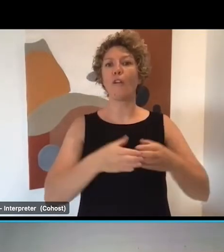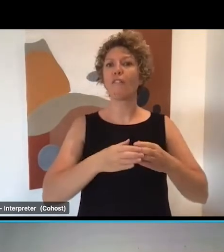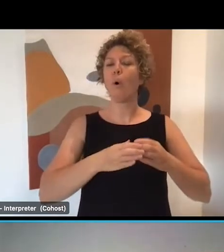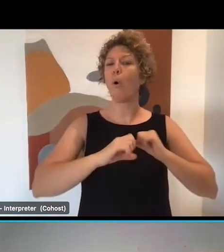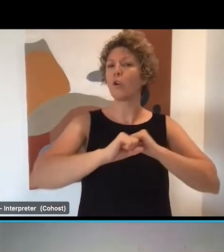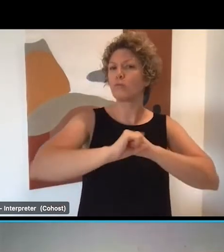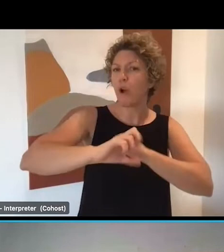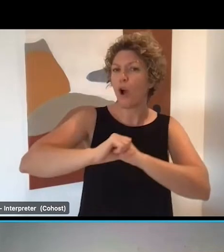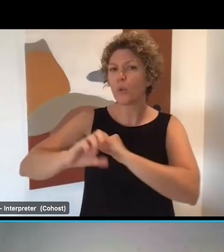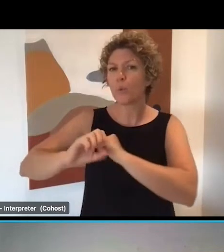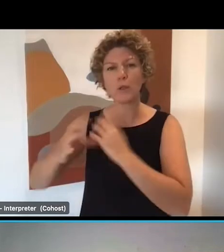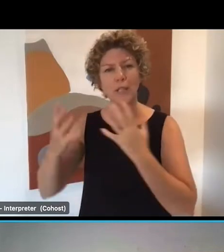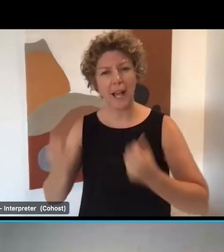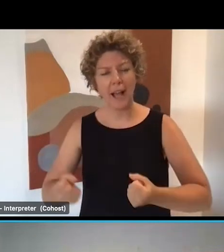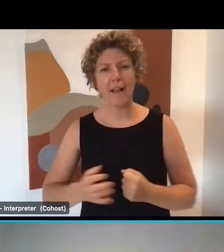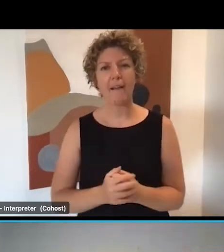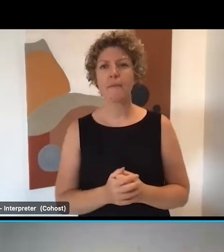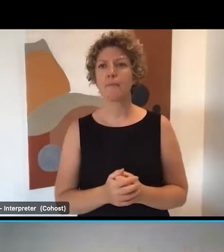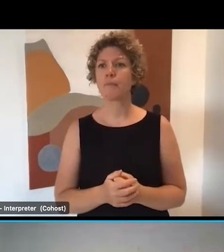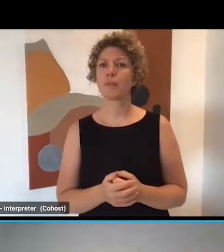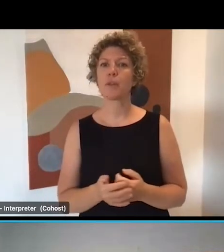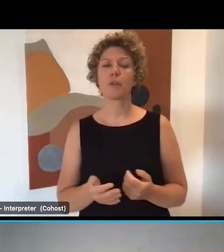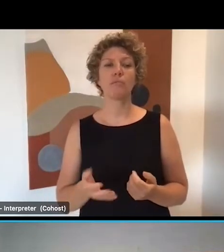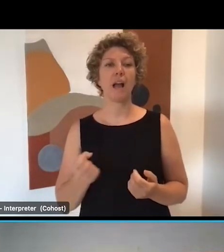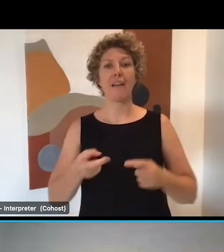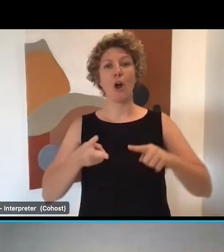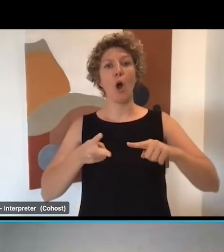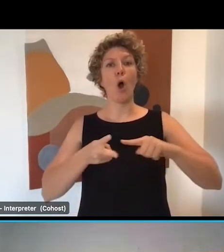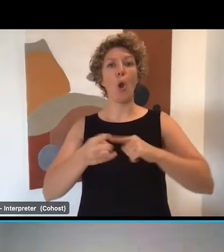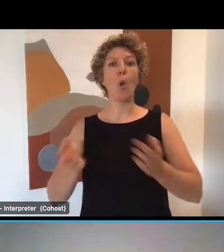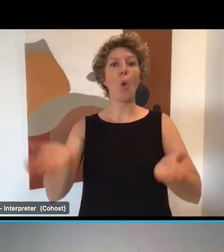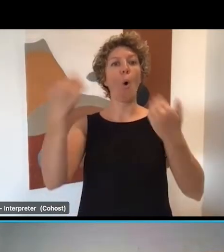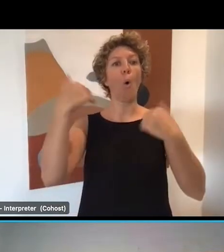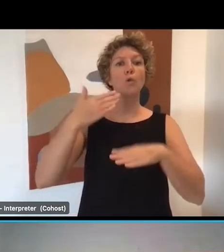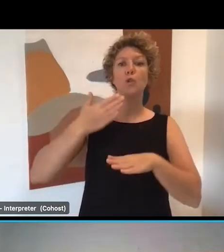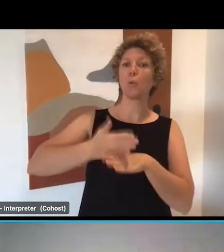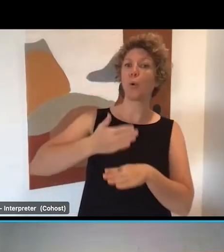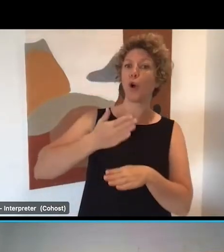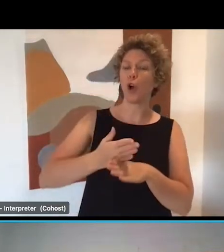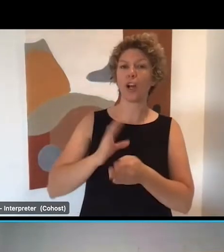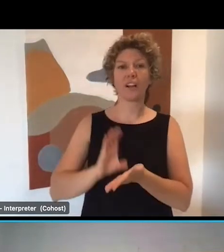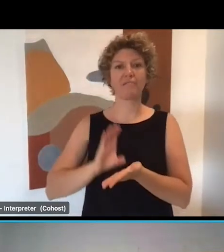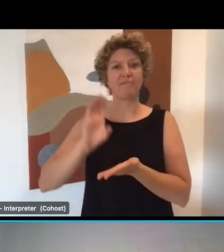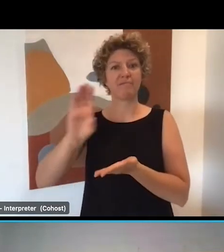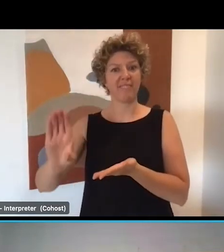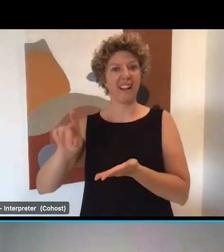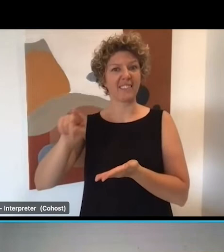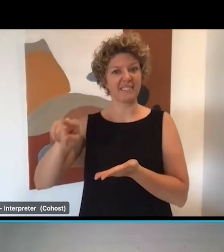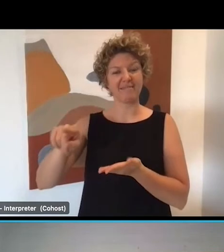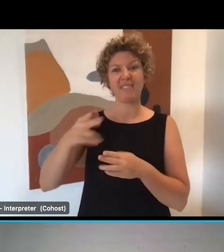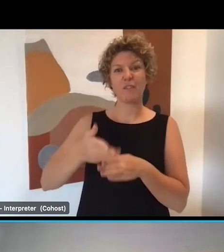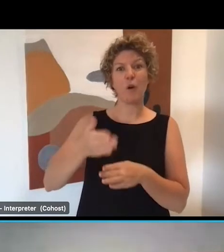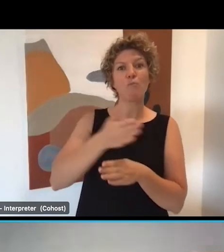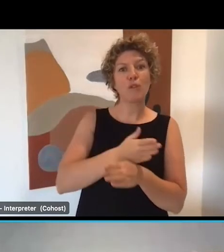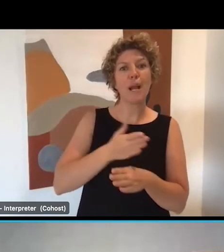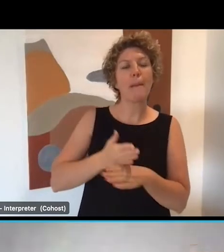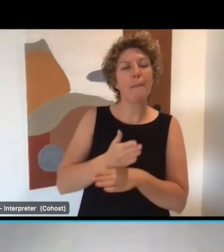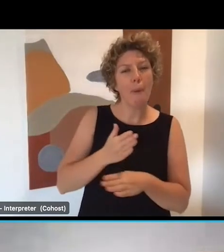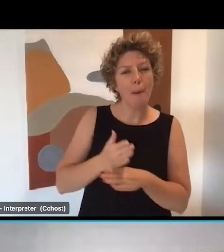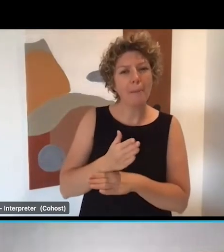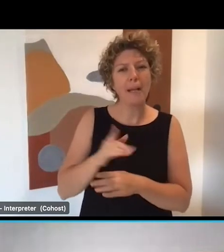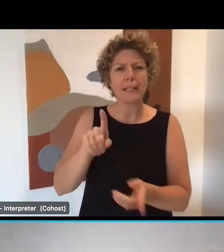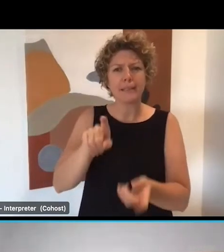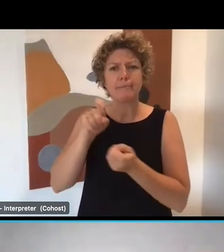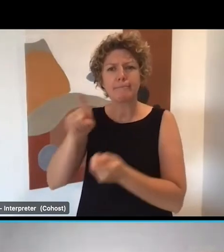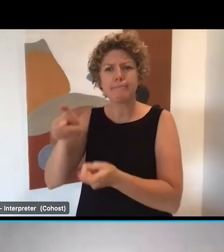Examples include the launch into work program that Jane spoke about that can fund employers directly for pre-employment programs, where you need to